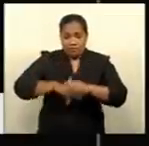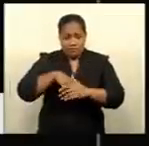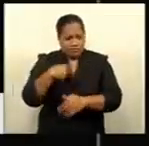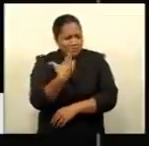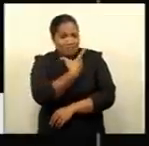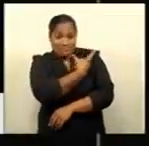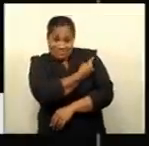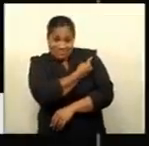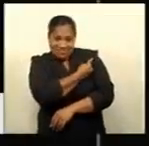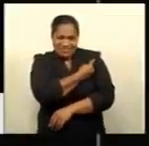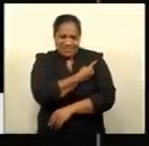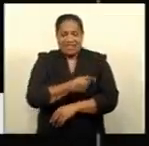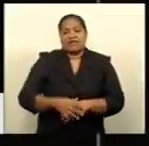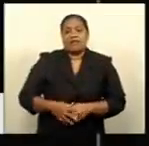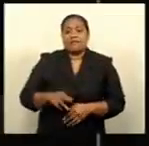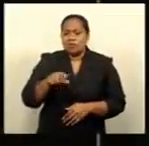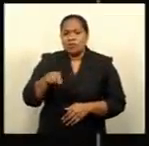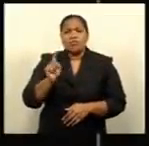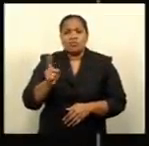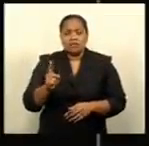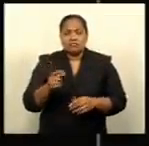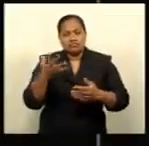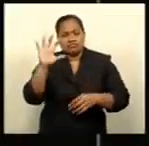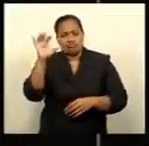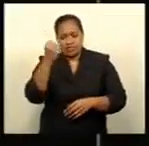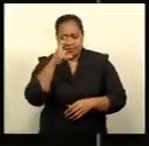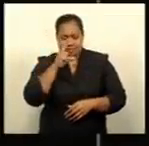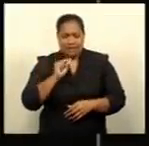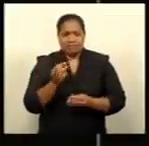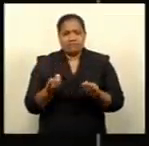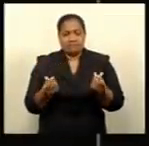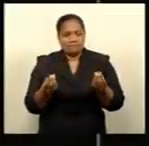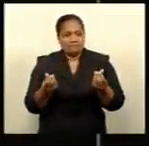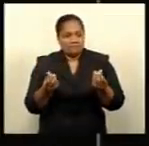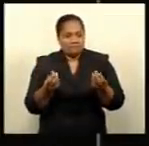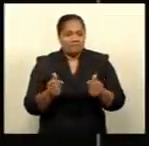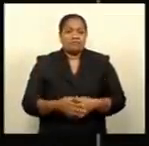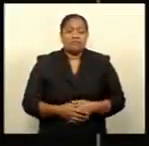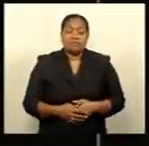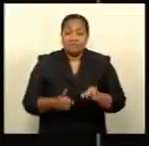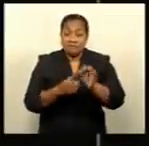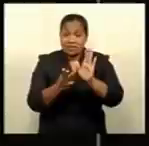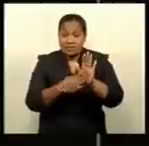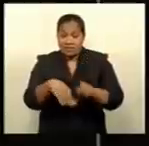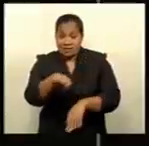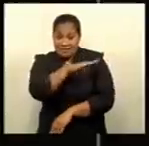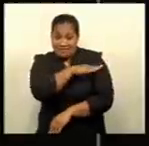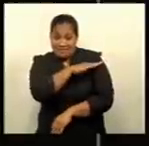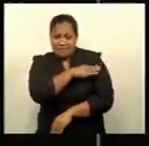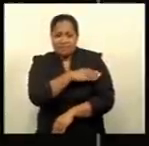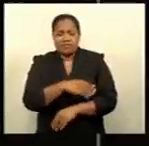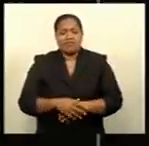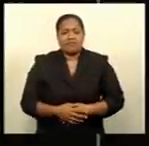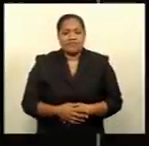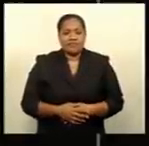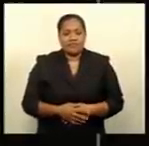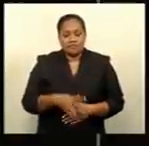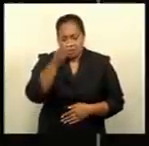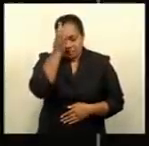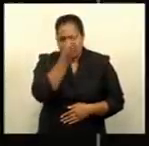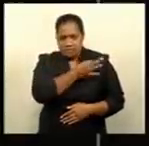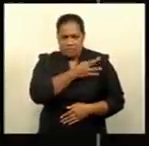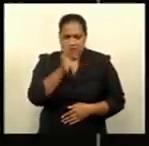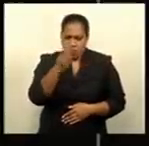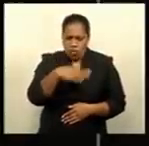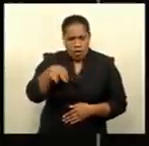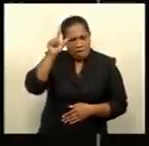a regular draw to win cash prizes. Prime Minister Worengi Manimarama believes every Fijian who has